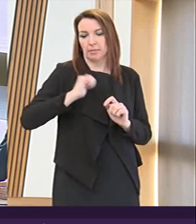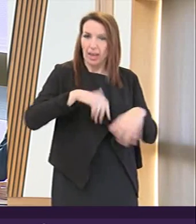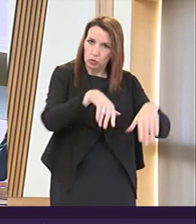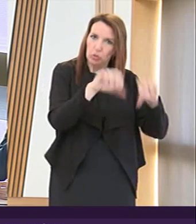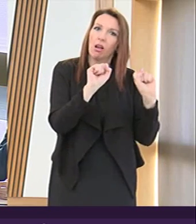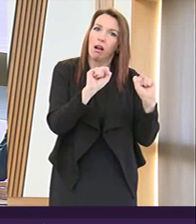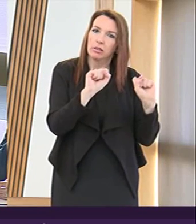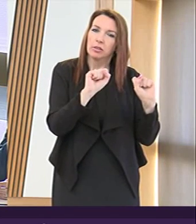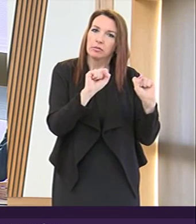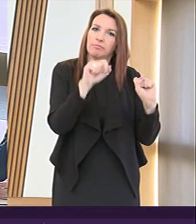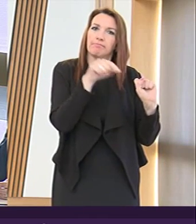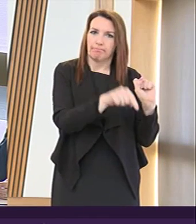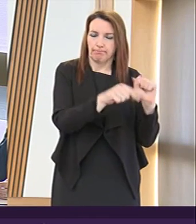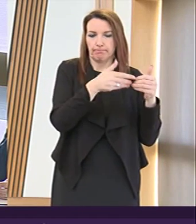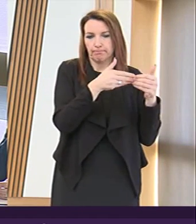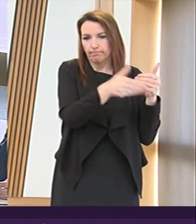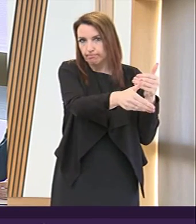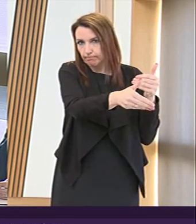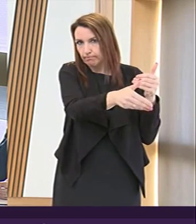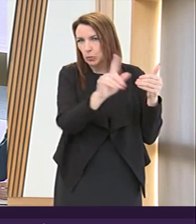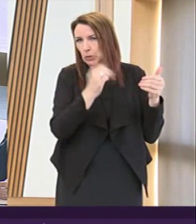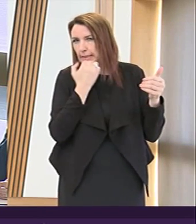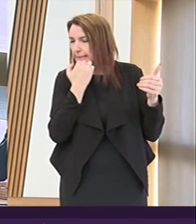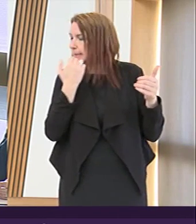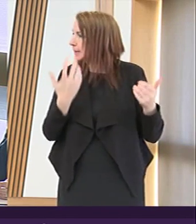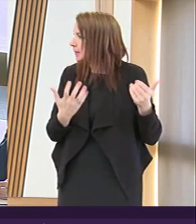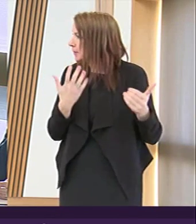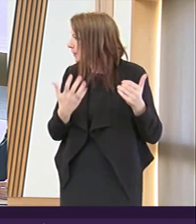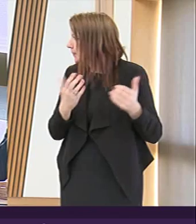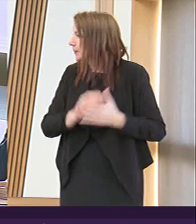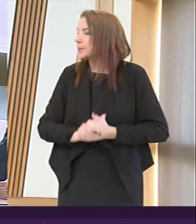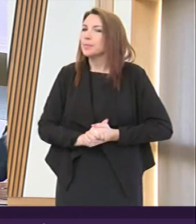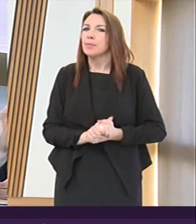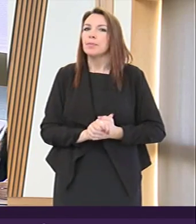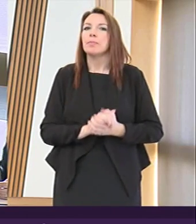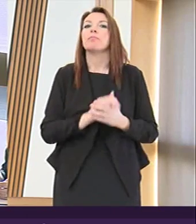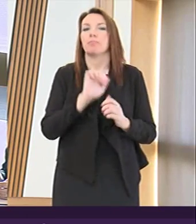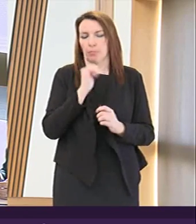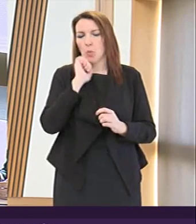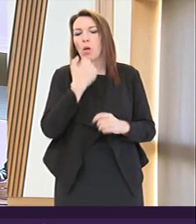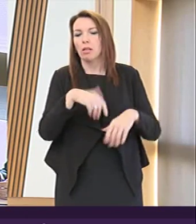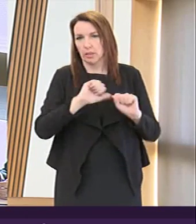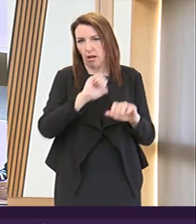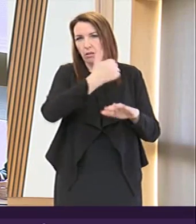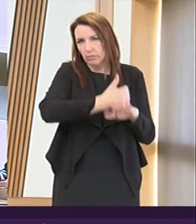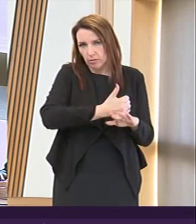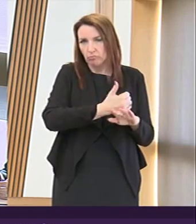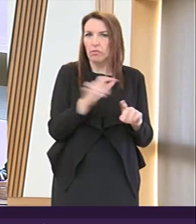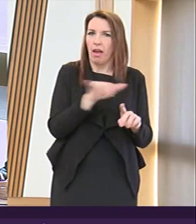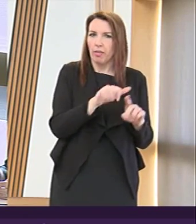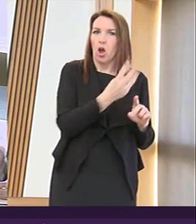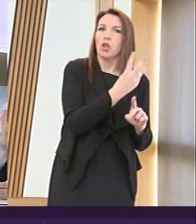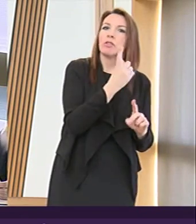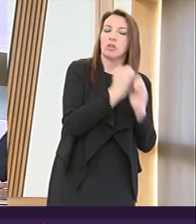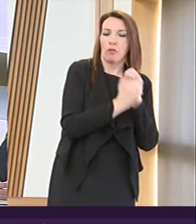hang on, yes. They are then intended to come into force on either the